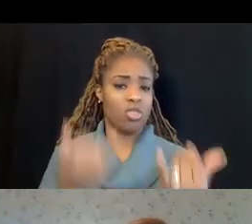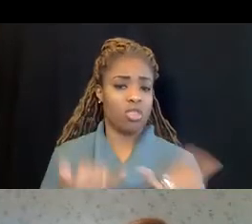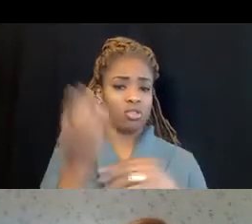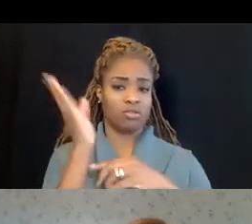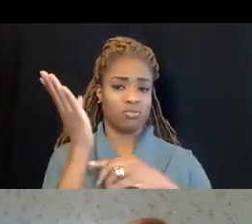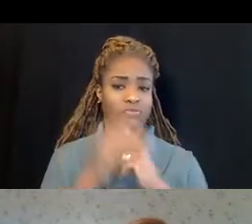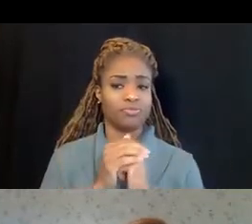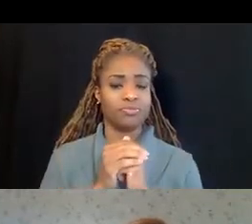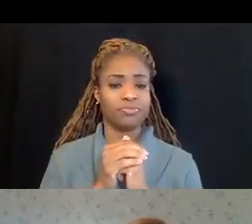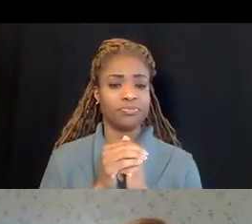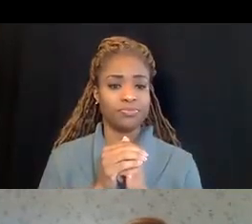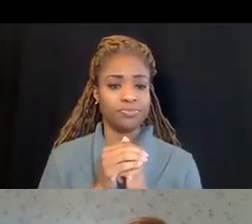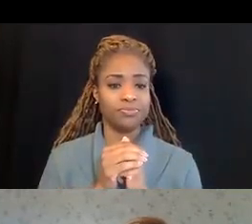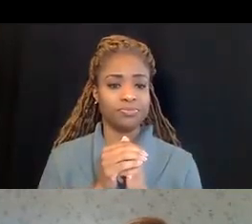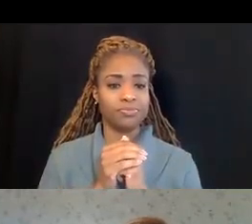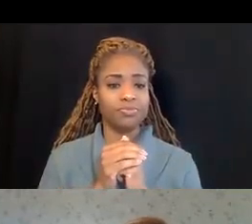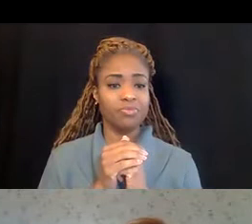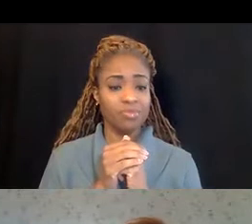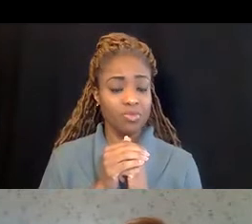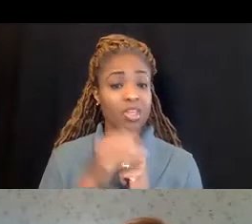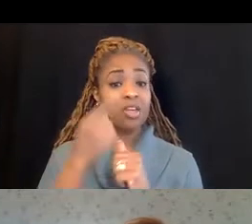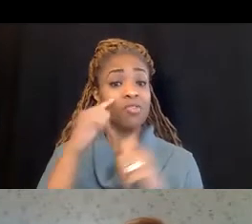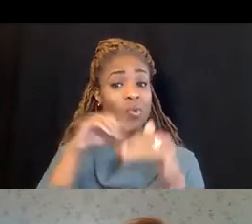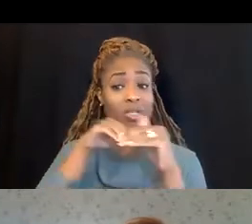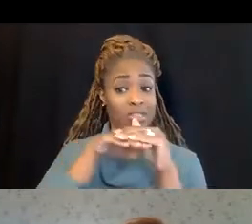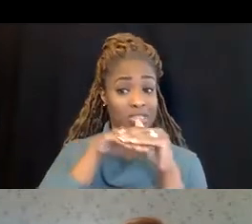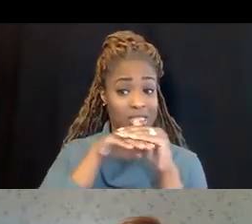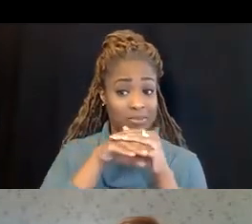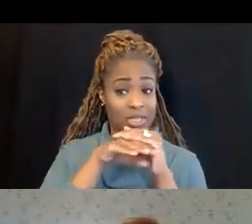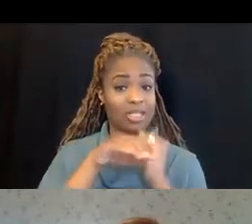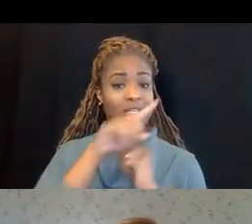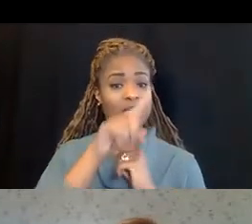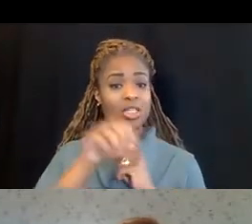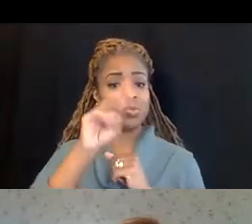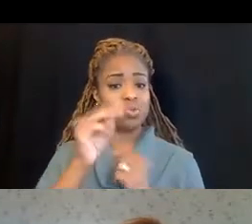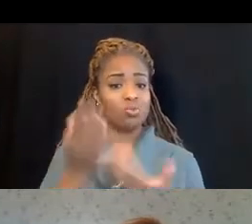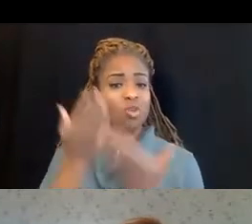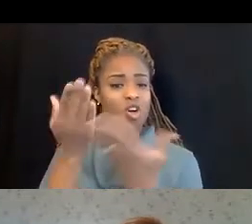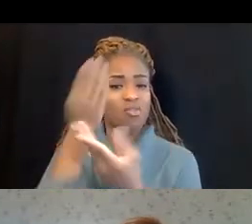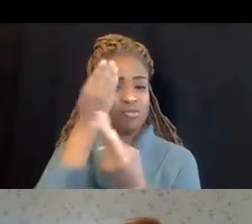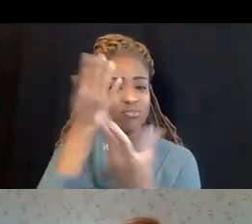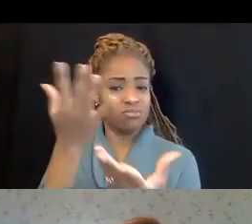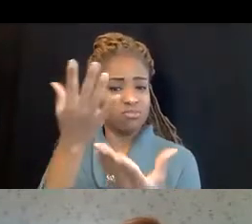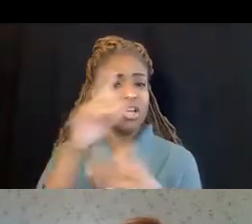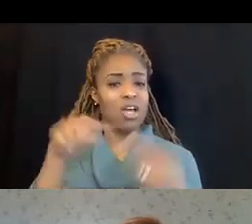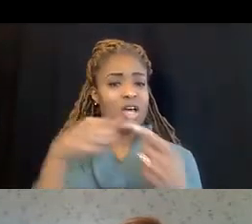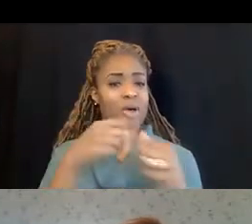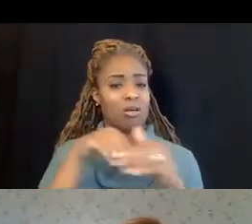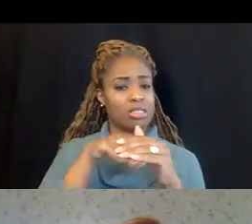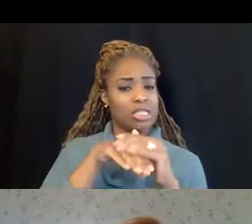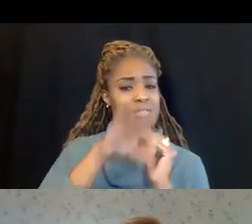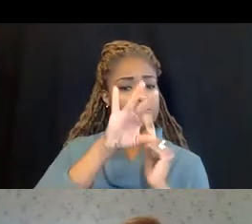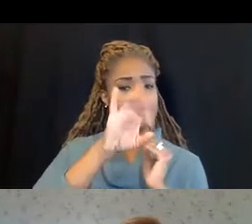As far as accessibility zoom offers information regarding the accessible